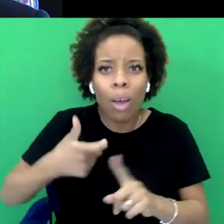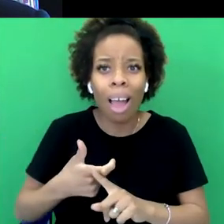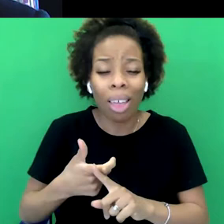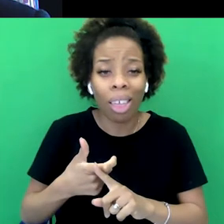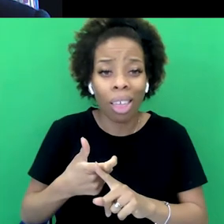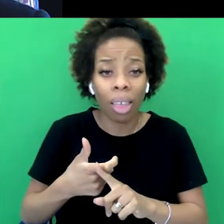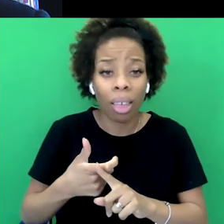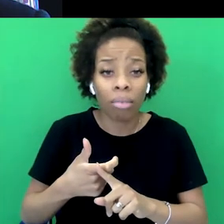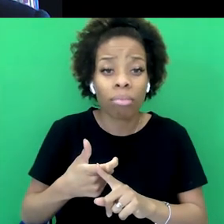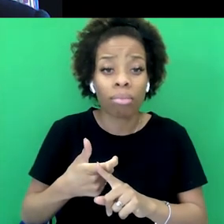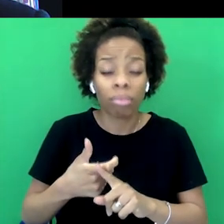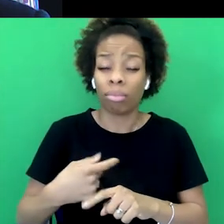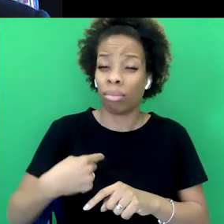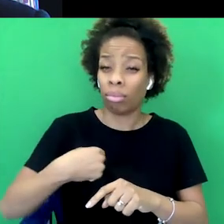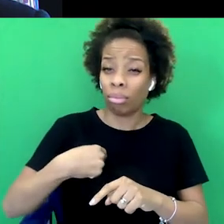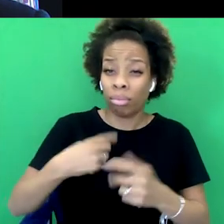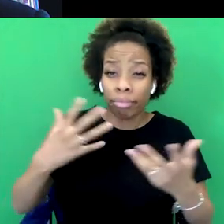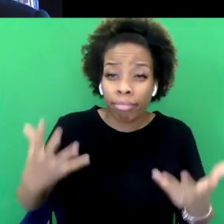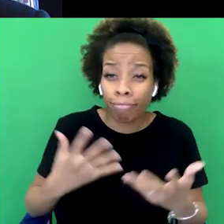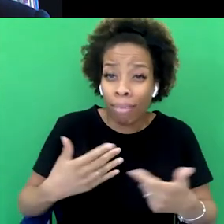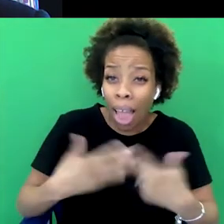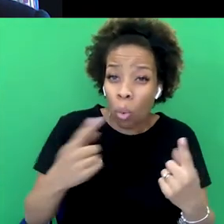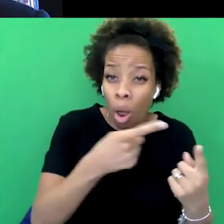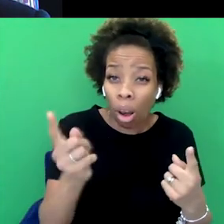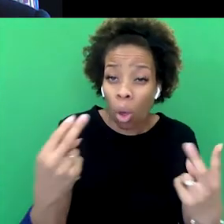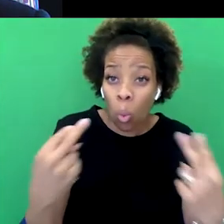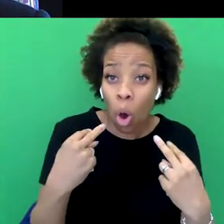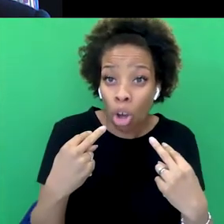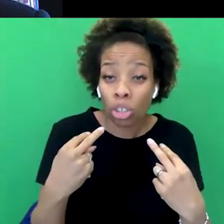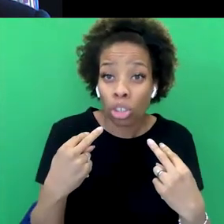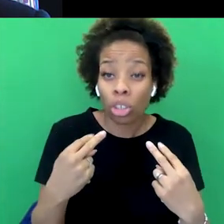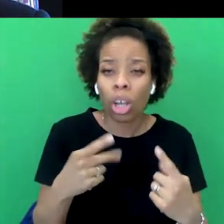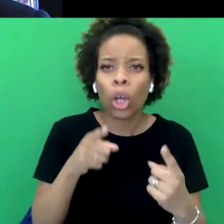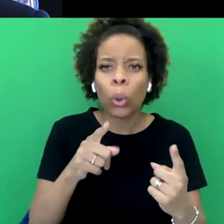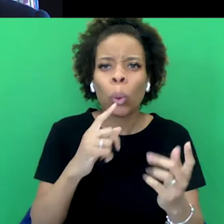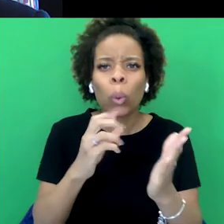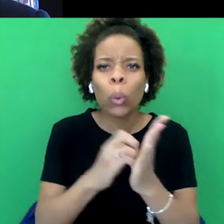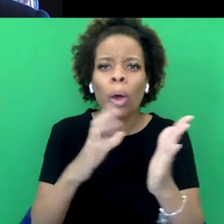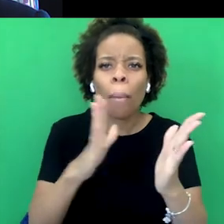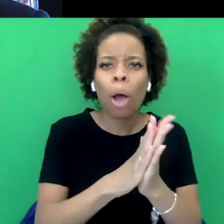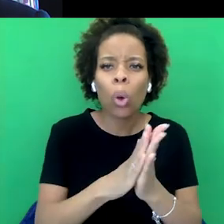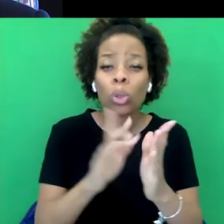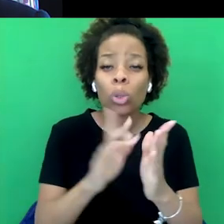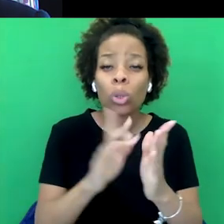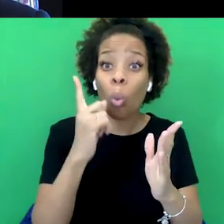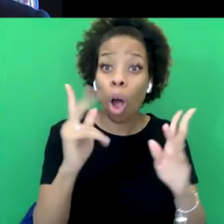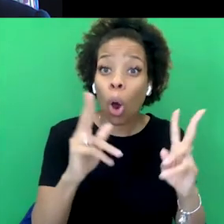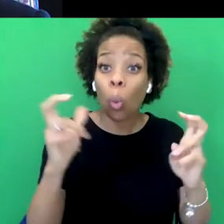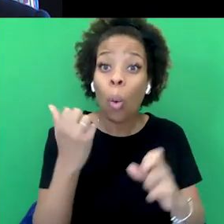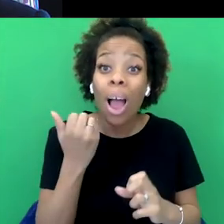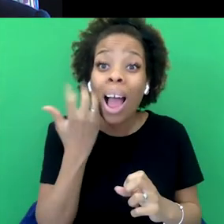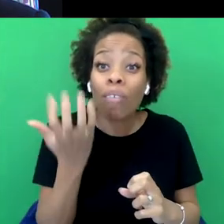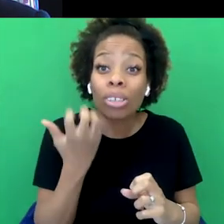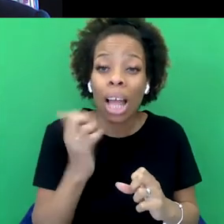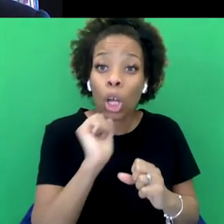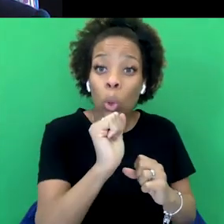would urge any of the people tuning in to check out, is you post a quote a day on your social media from